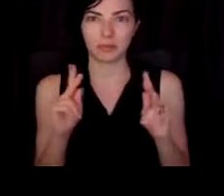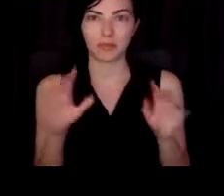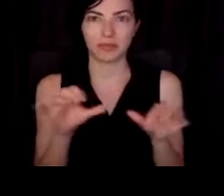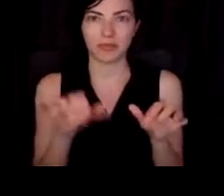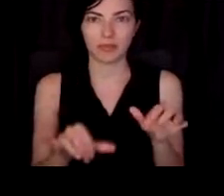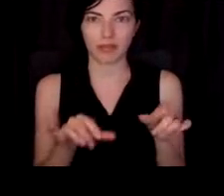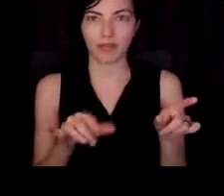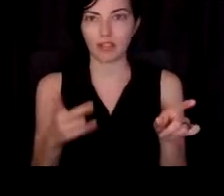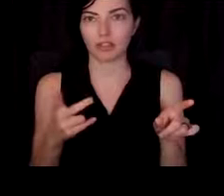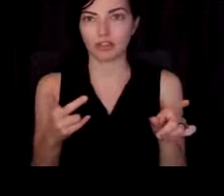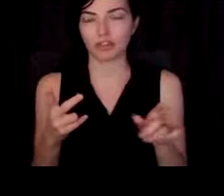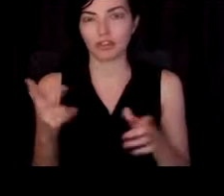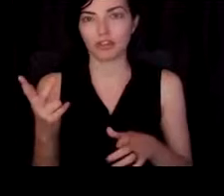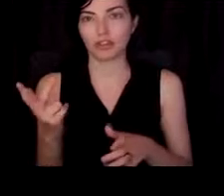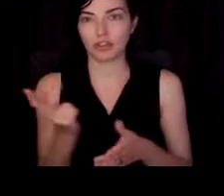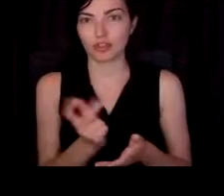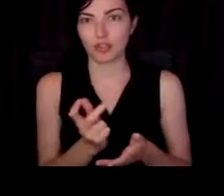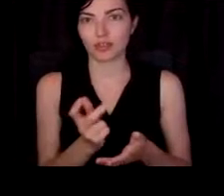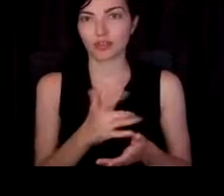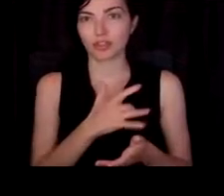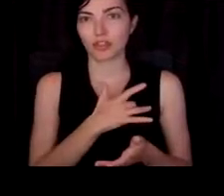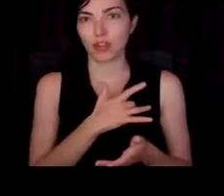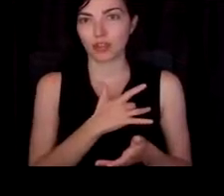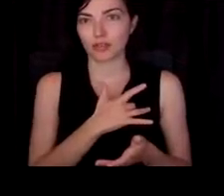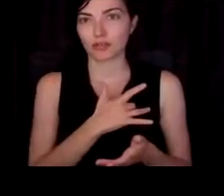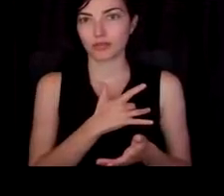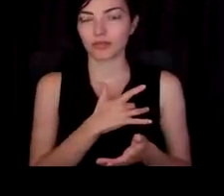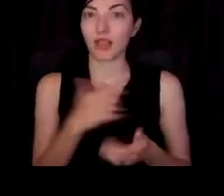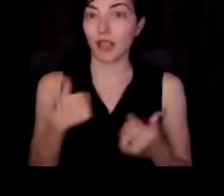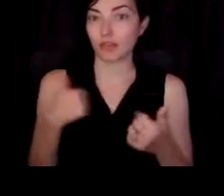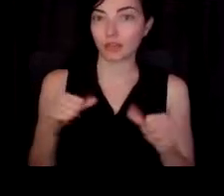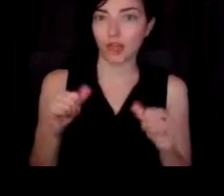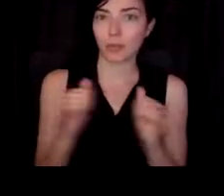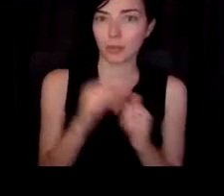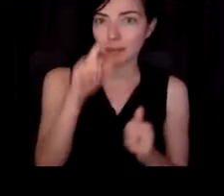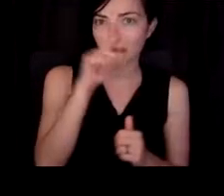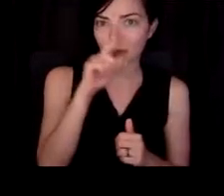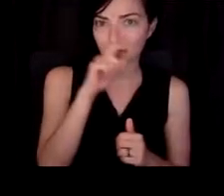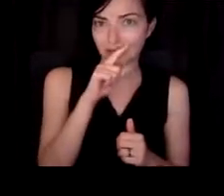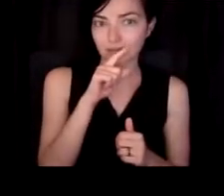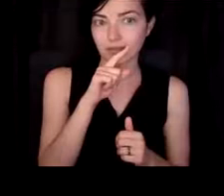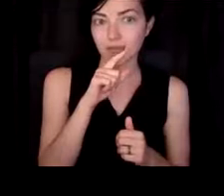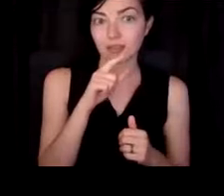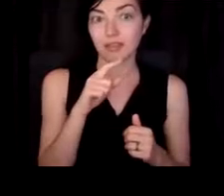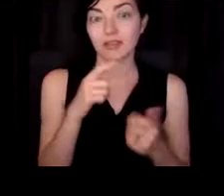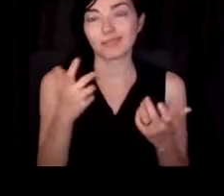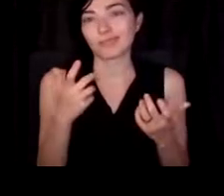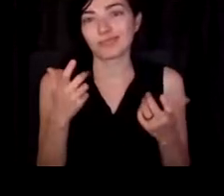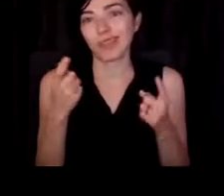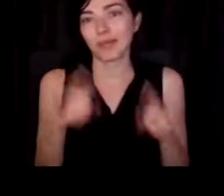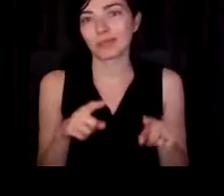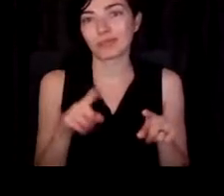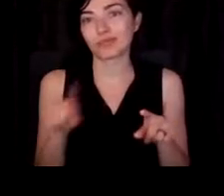I've tried injecting this into mouse hearts. And, you know, when you start with just the muscle, it just dies. And it,